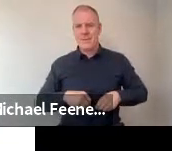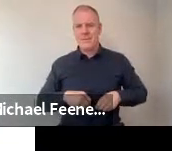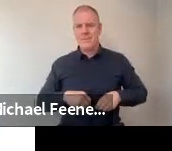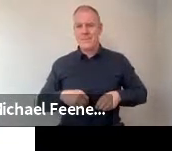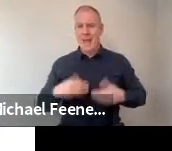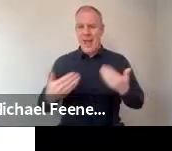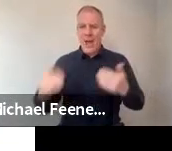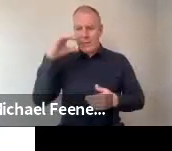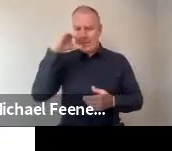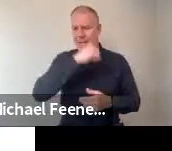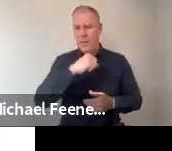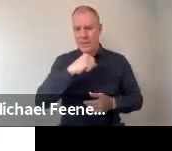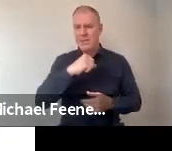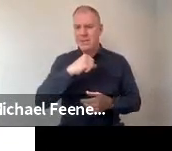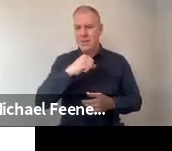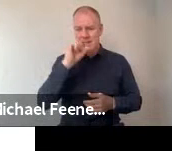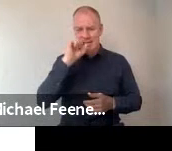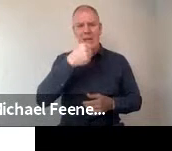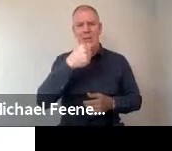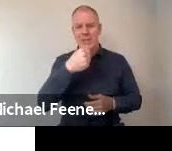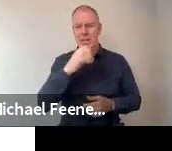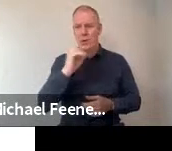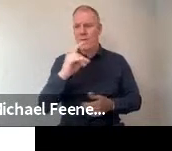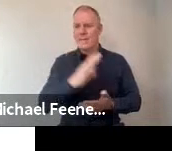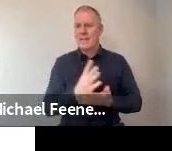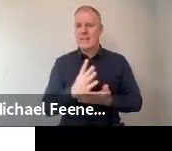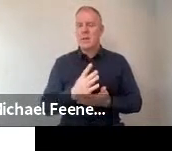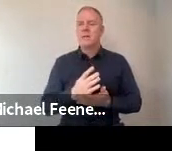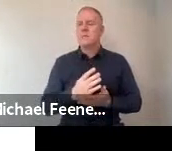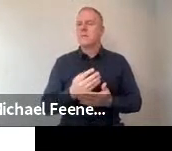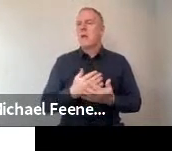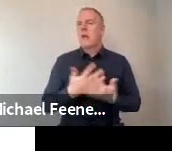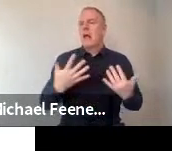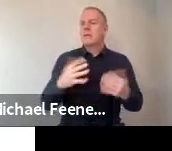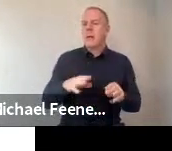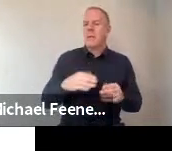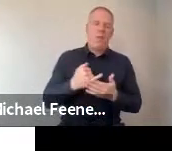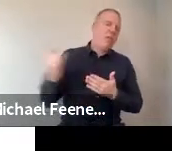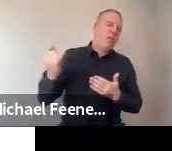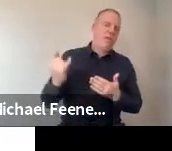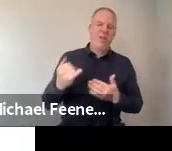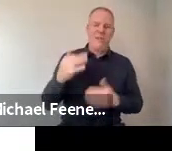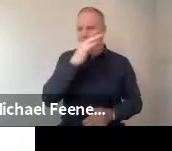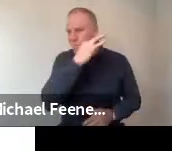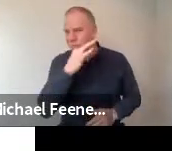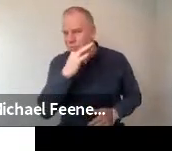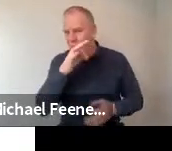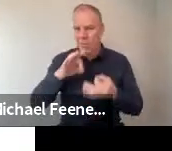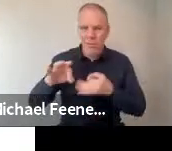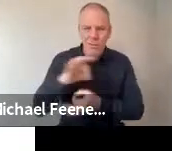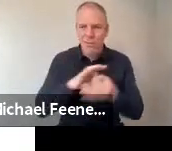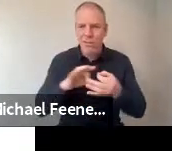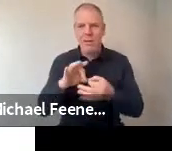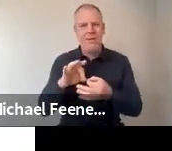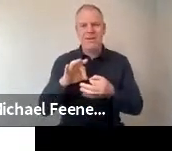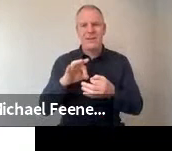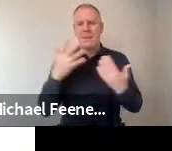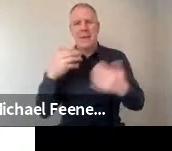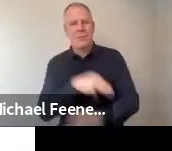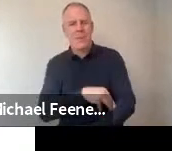seriousness of COVID-19. So not a lot of people rejecting, saying it's a hoax, not seeing it as a real problem.